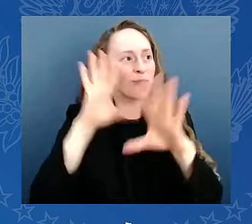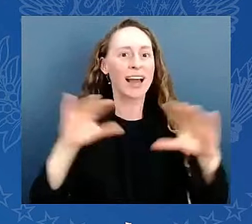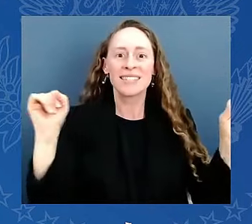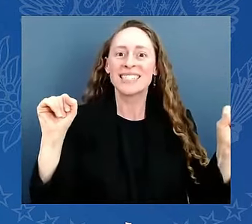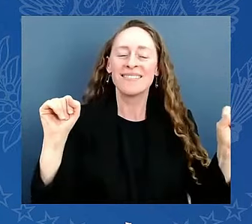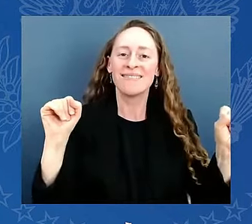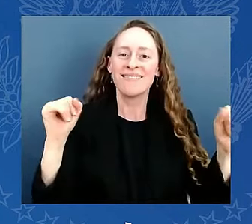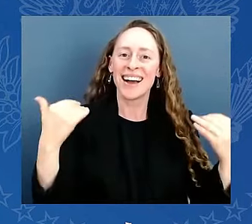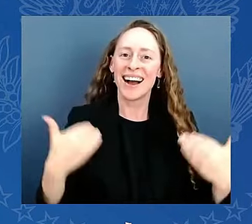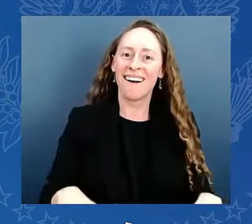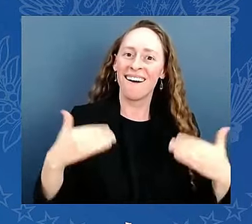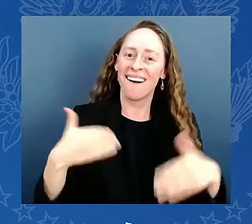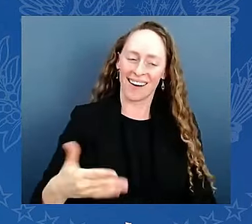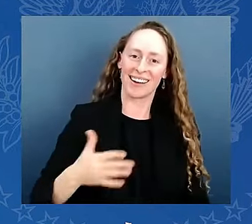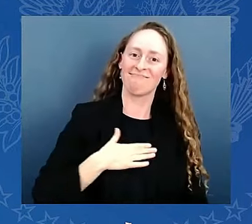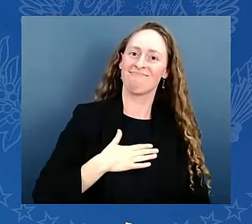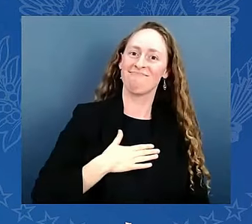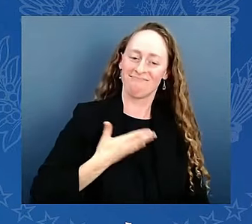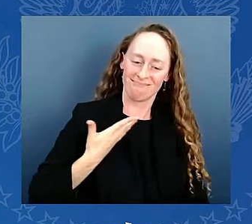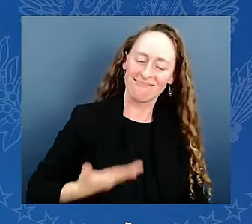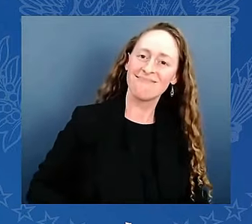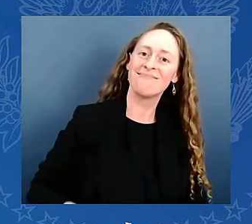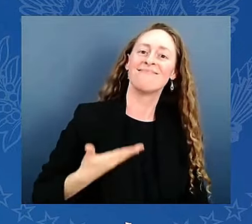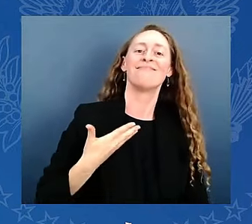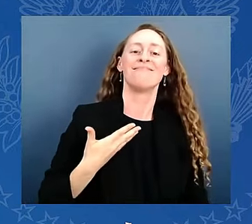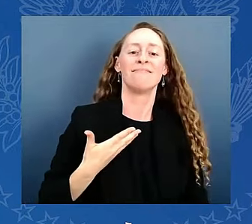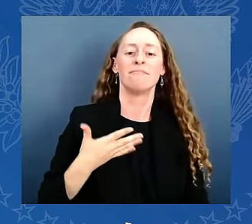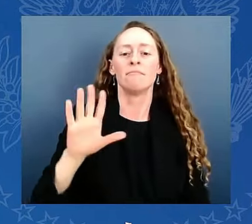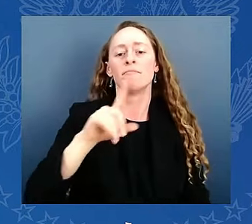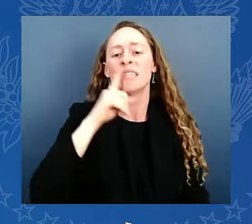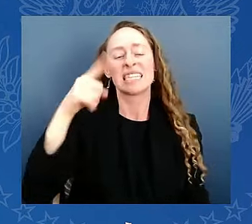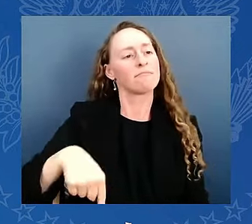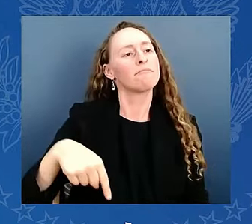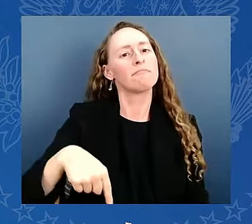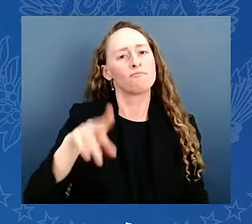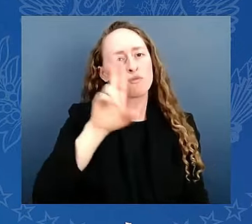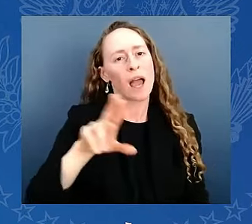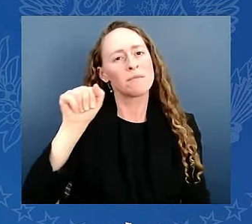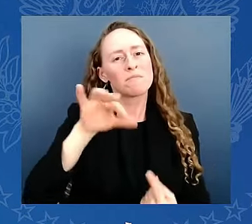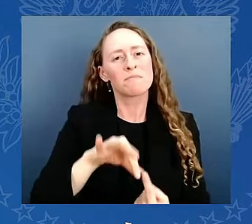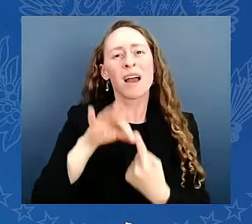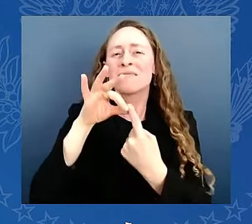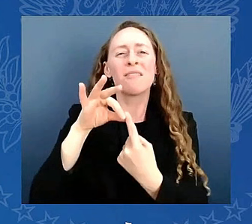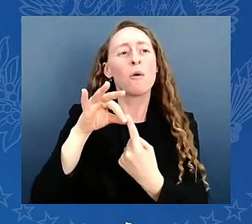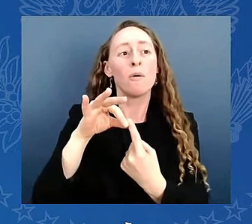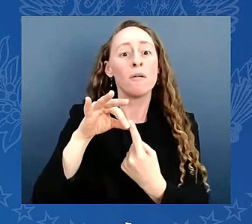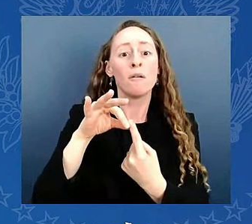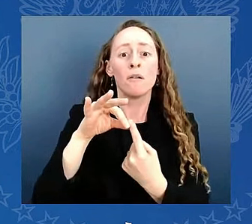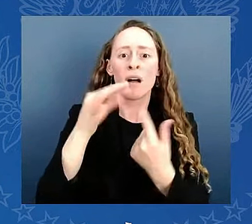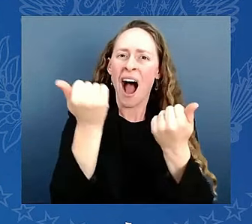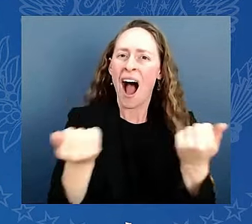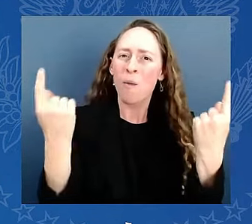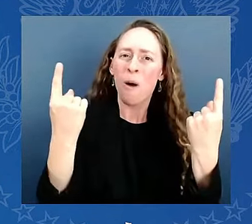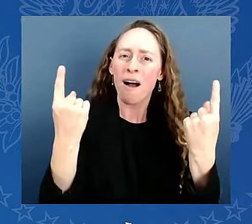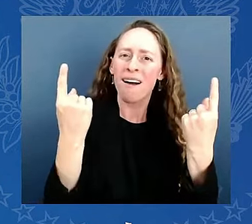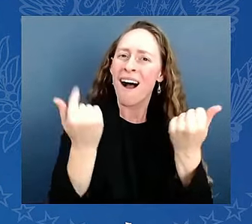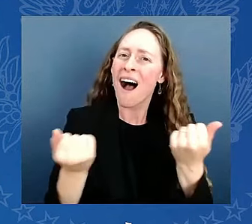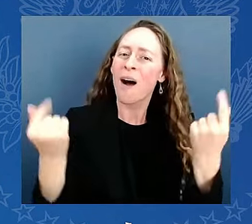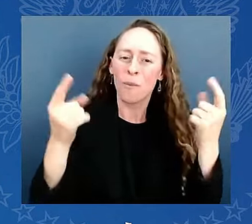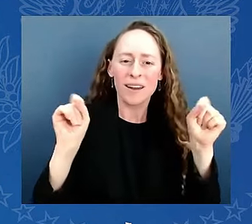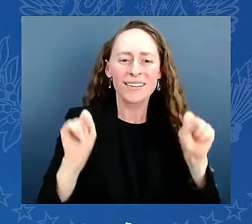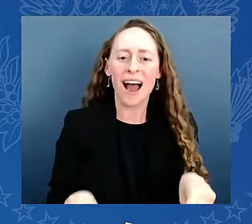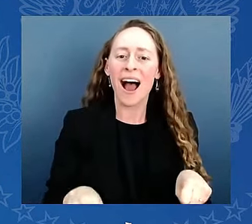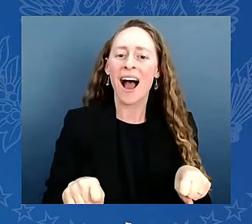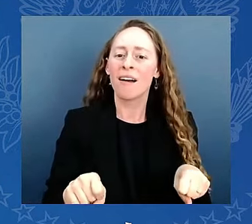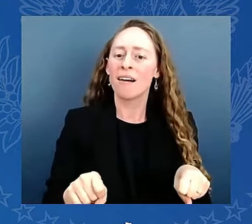America. We are a nation of promise and possibilities, of dreamers and doers, of ordinary Americans